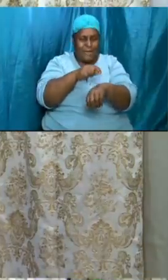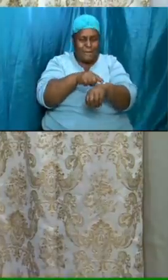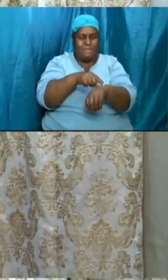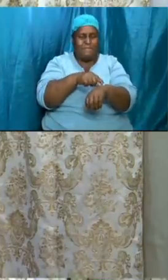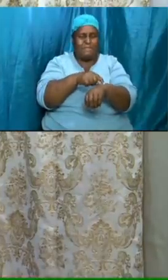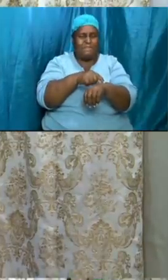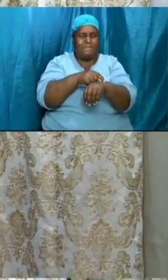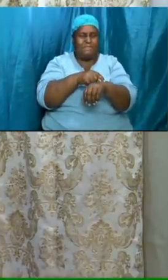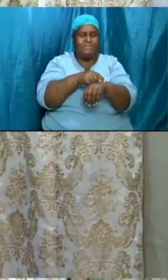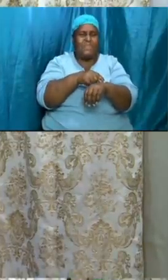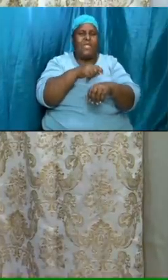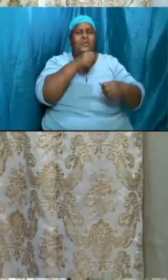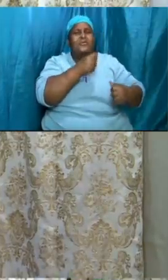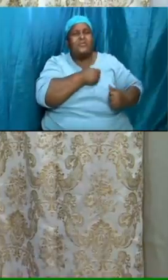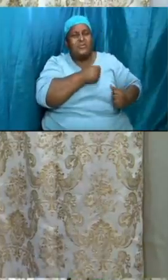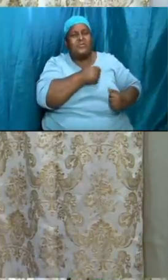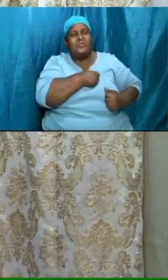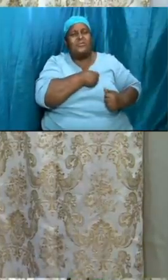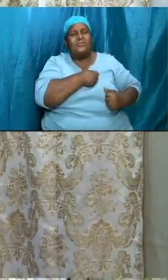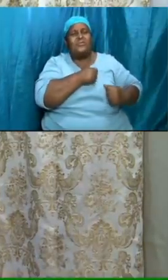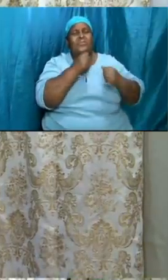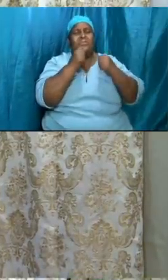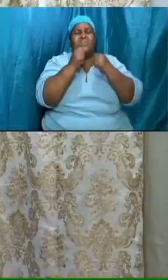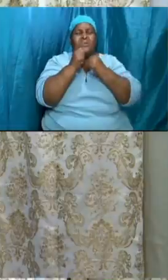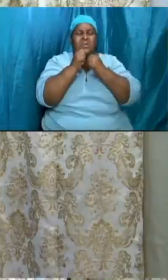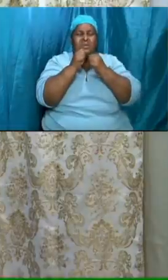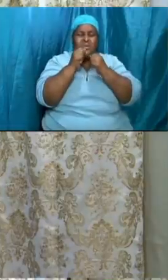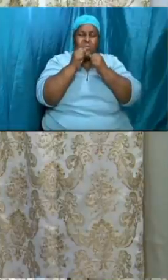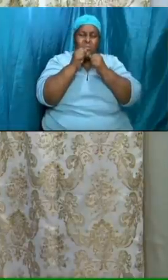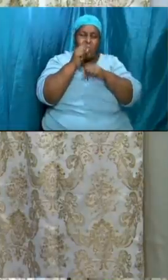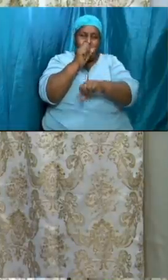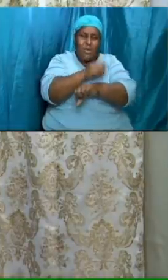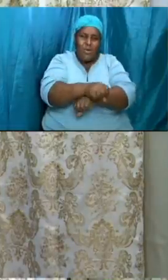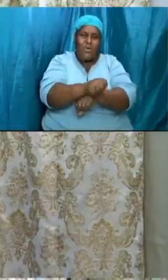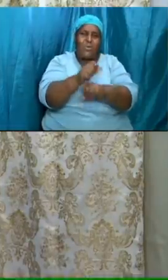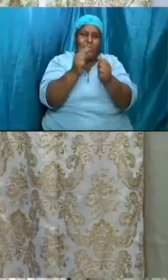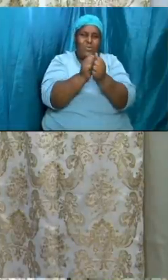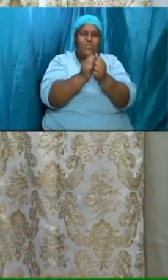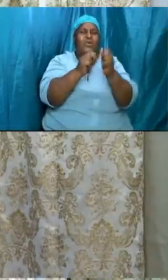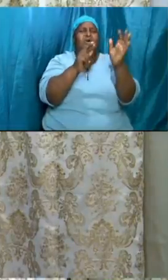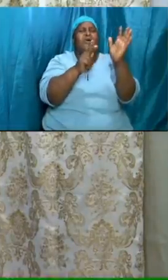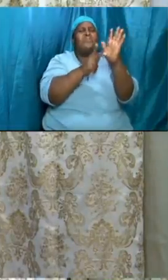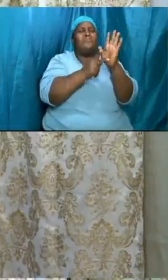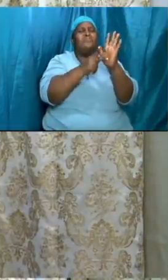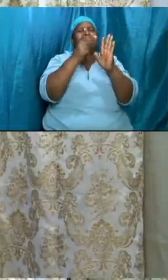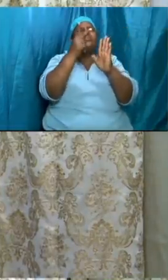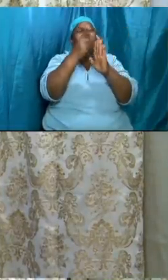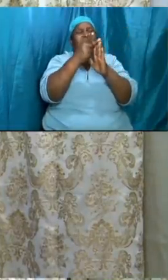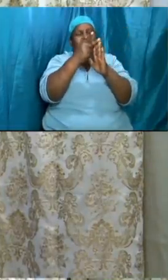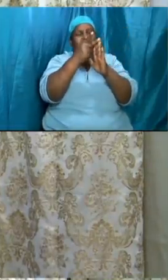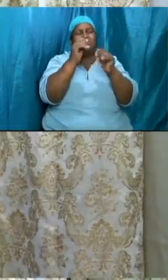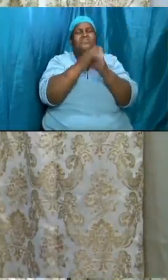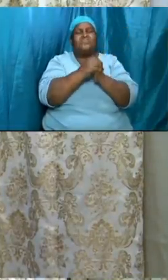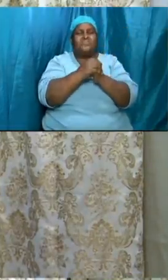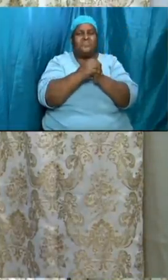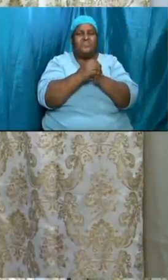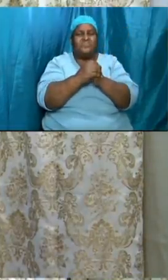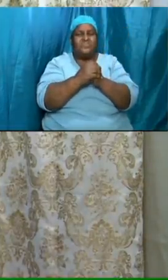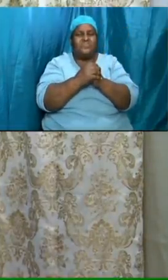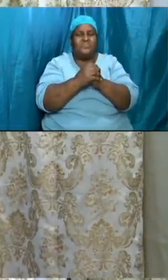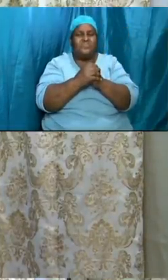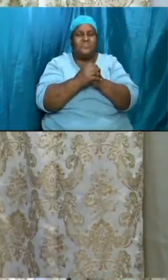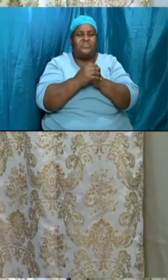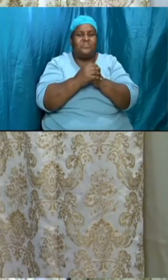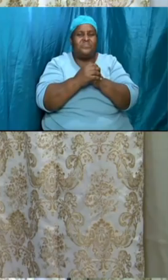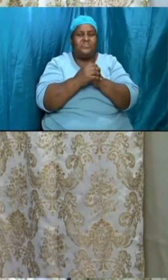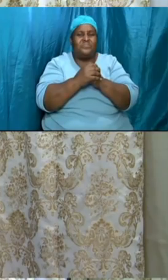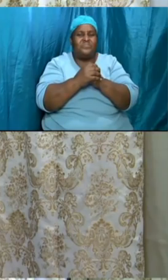and soldiers deal with discipline don't pray ad hoc times unless you have a set time and